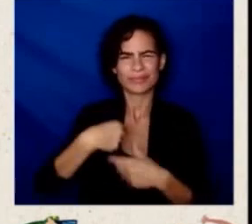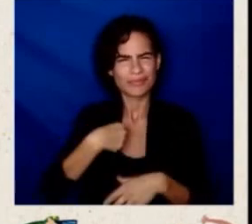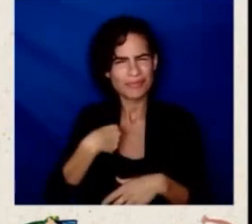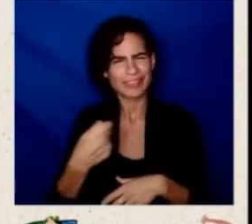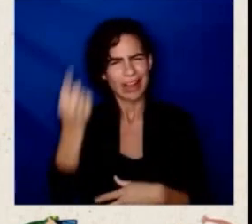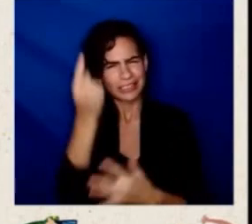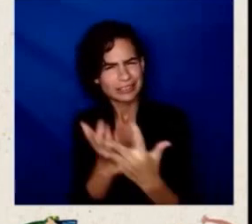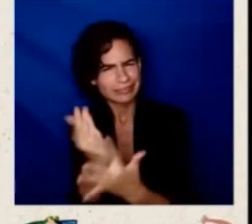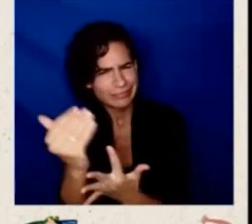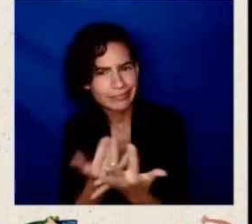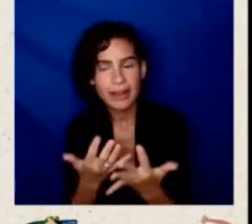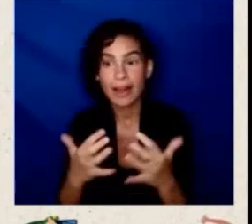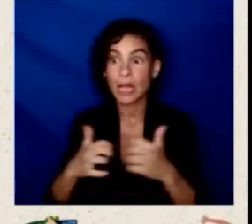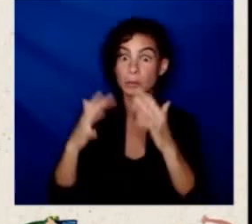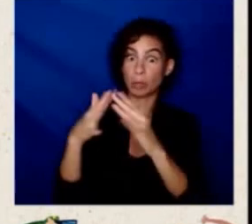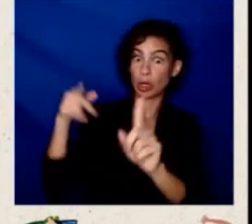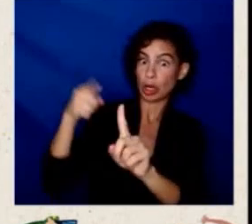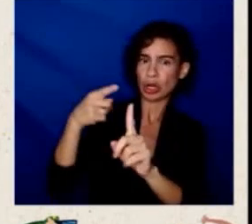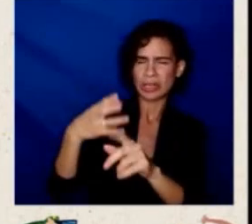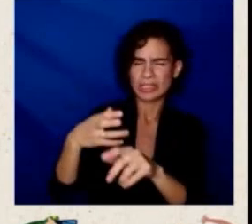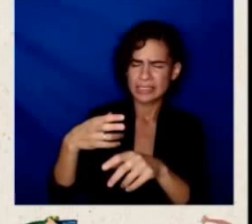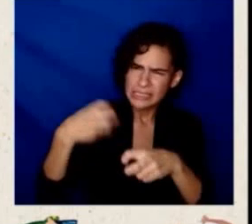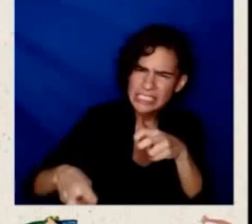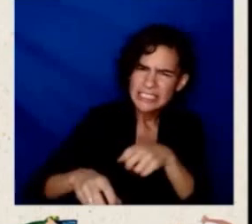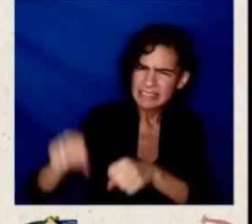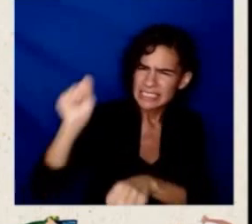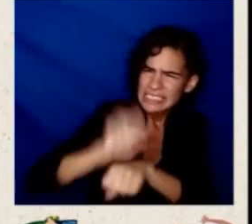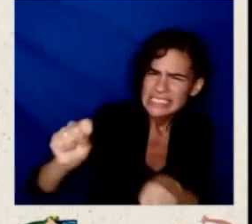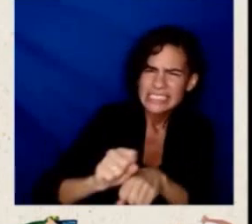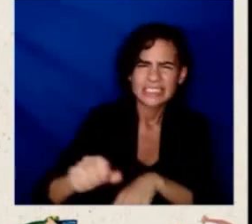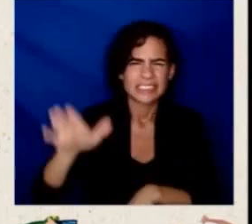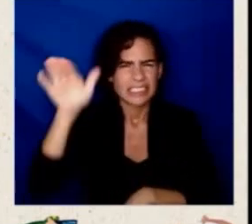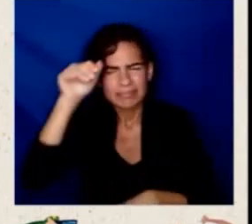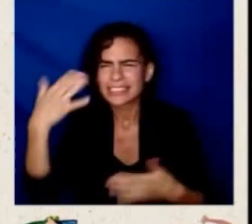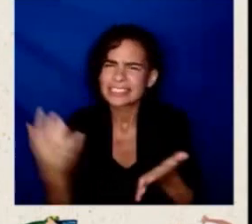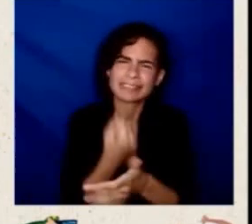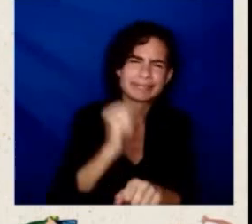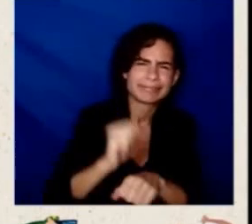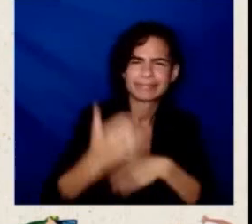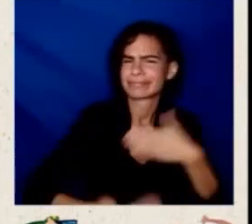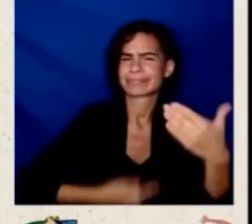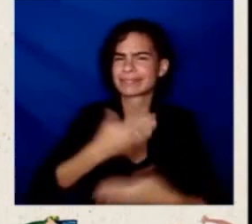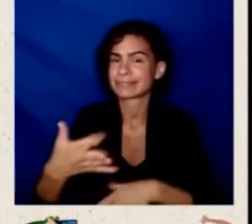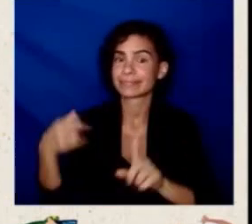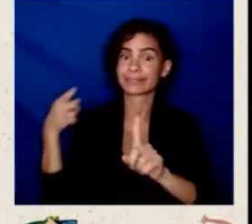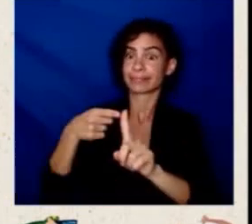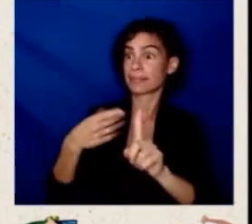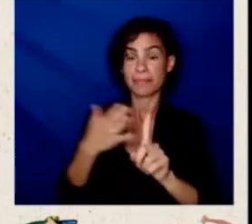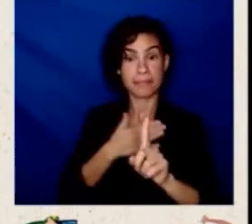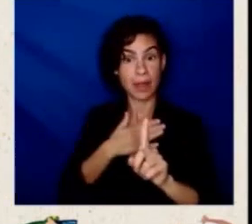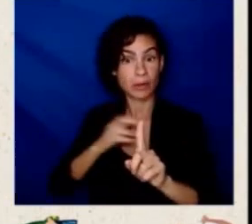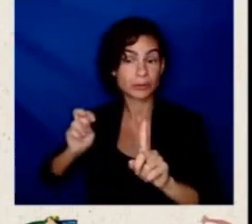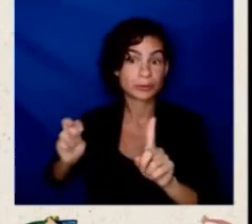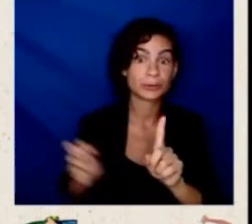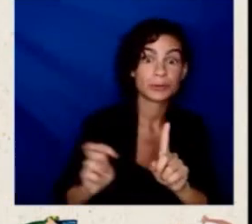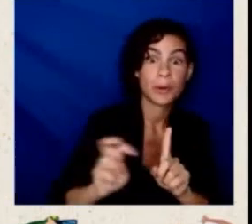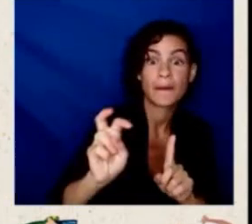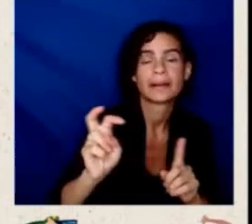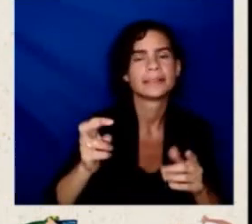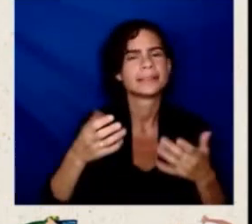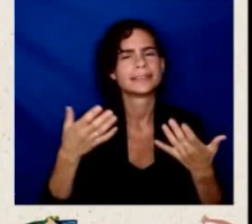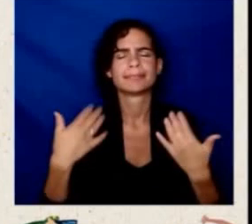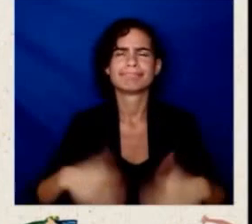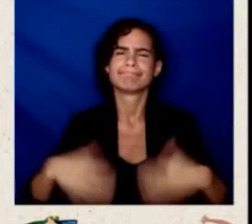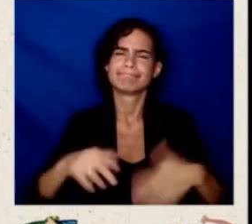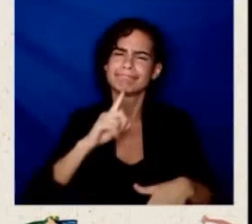to grow that I, you know, naturally fell into it. And it's been such an honor to serve in this cabinet, this diverse cabinet, as well as